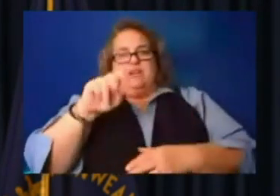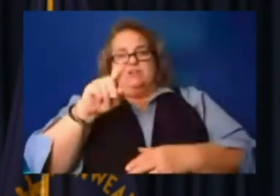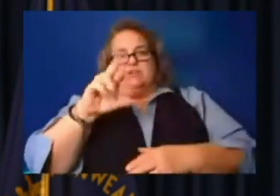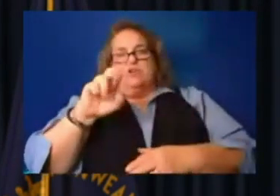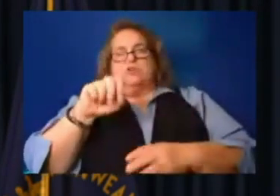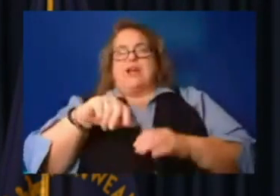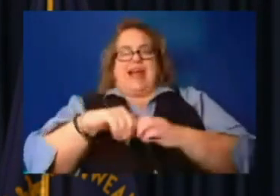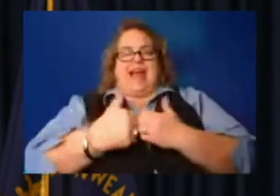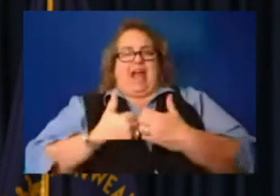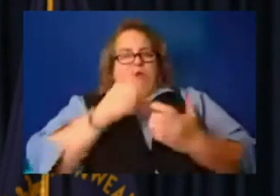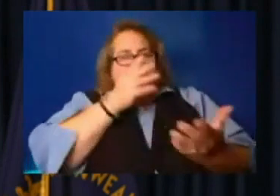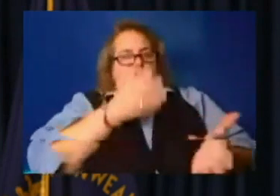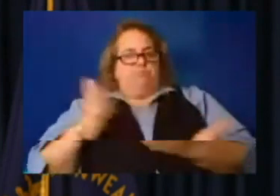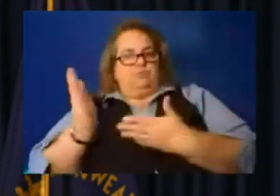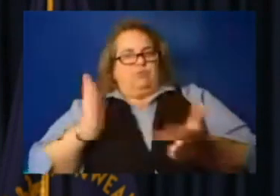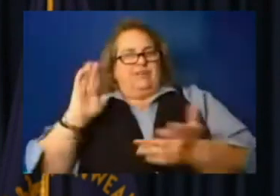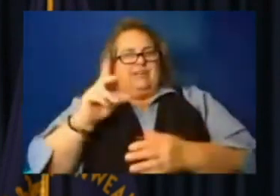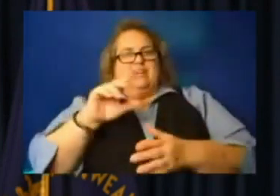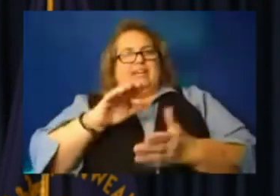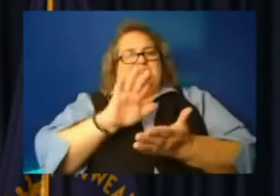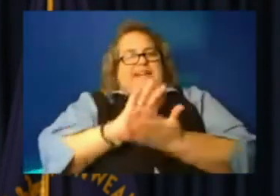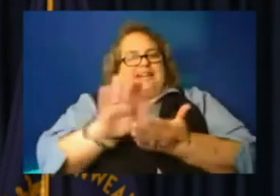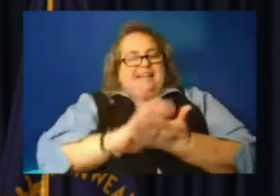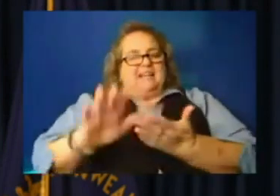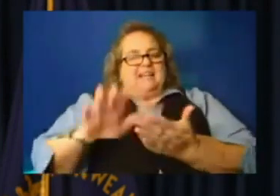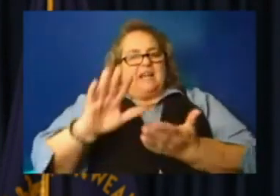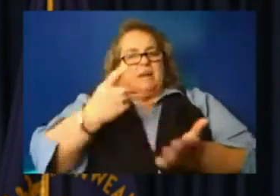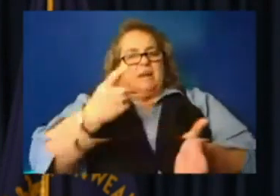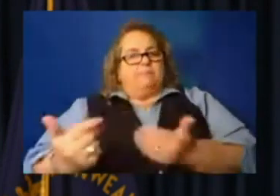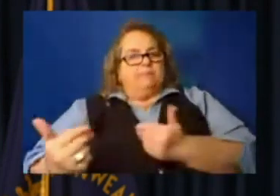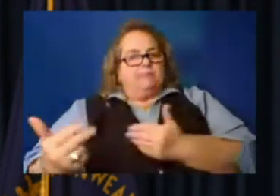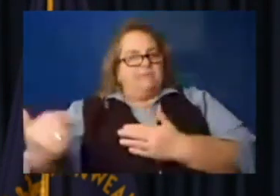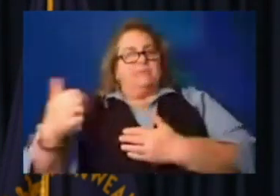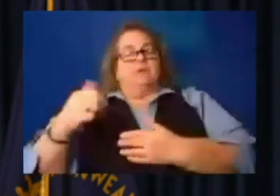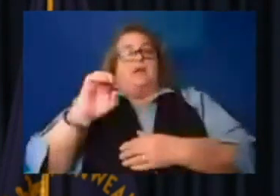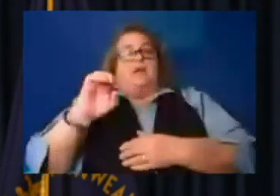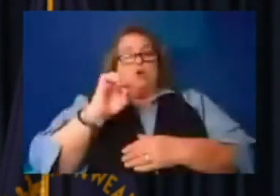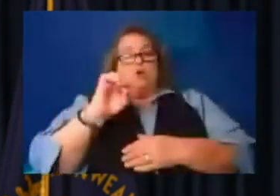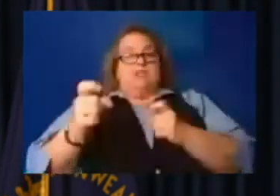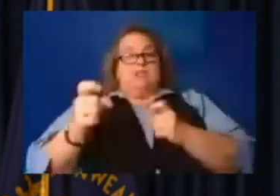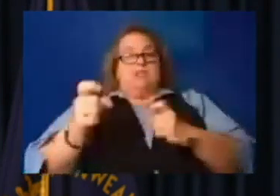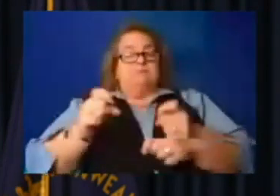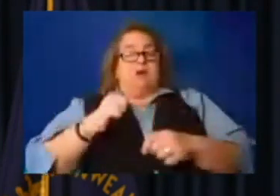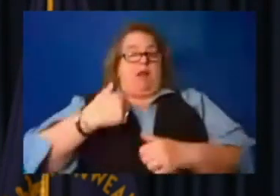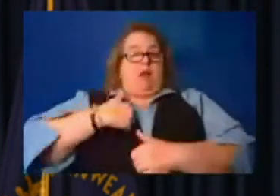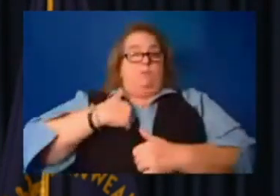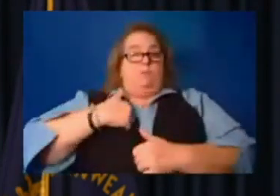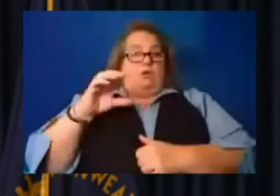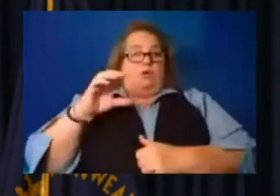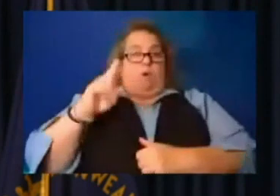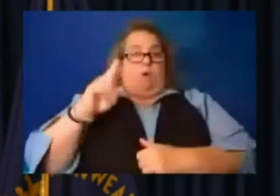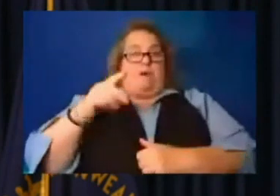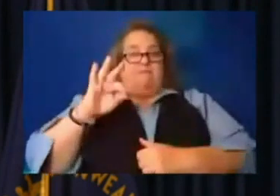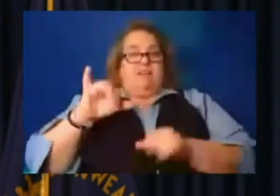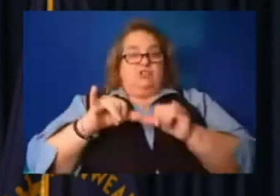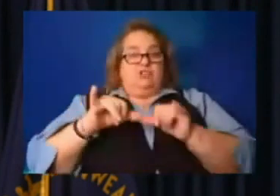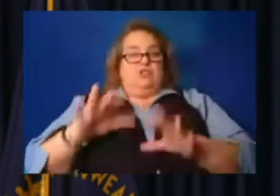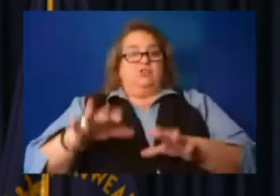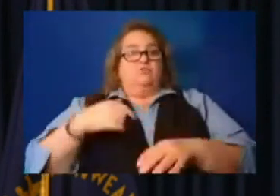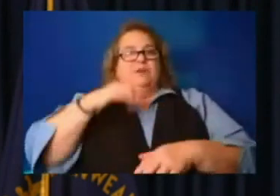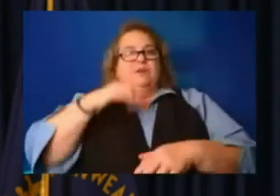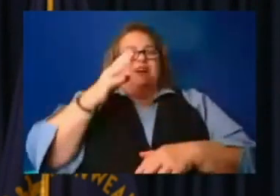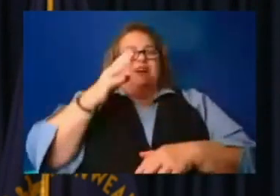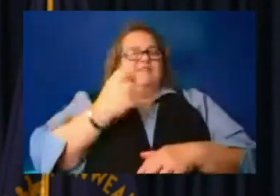on this with the Division of Emergency Management and the Army Corps of Engineers. I think we're going to get an estimate of the amount of debris from the Army Corps,